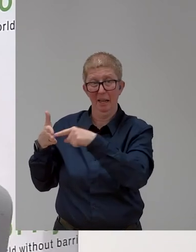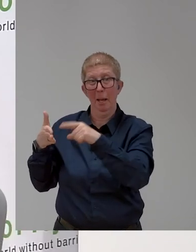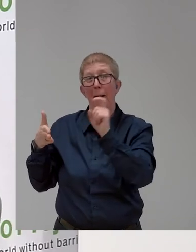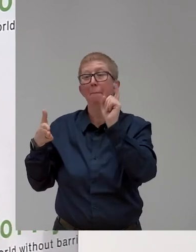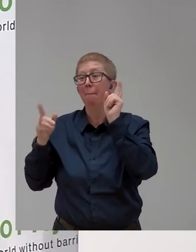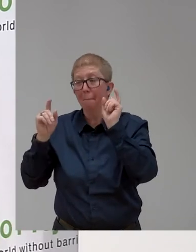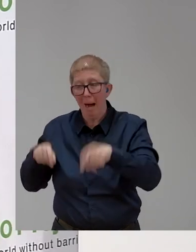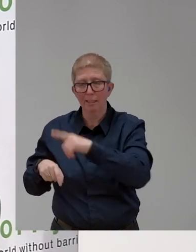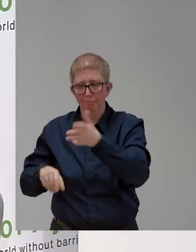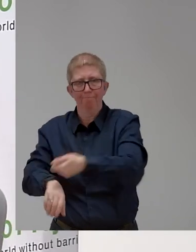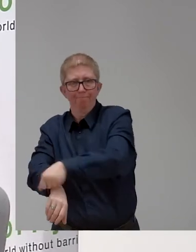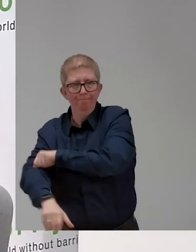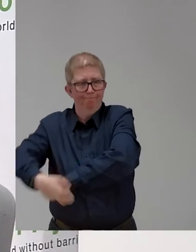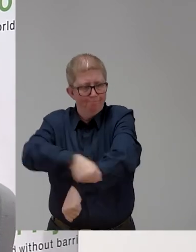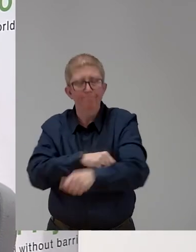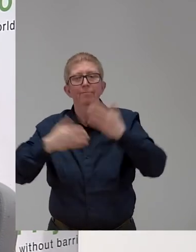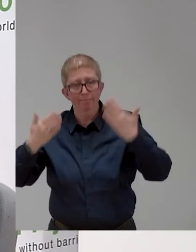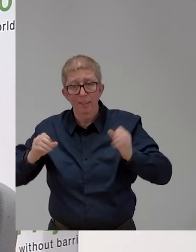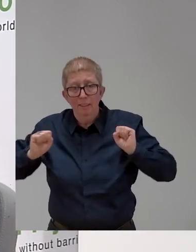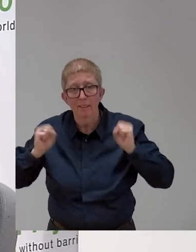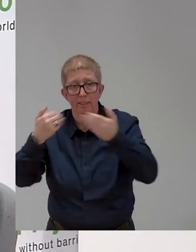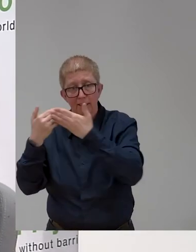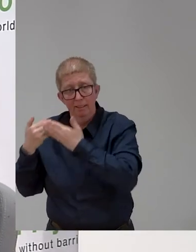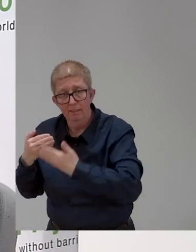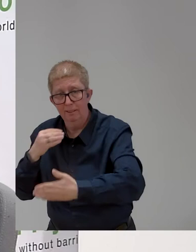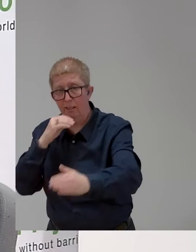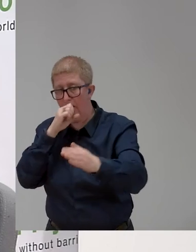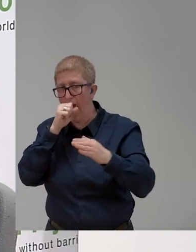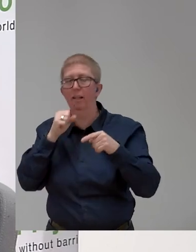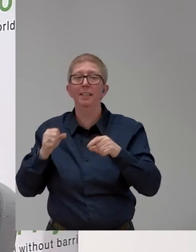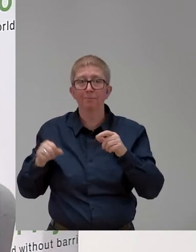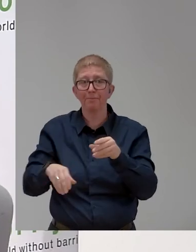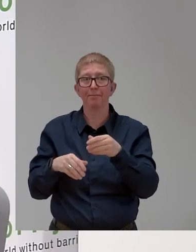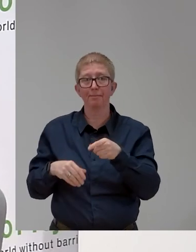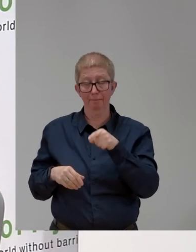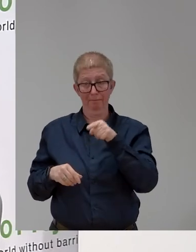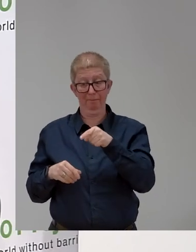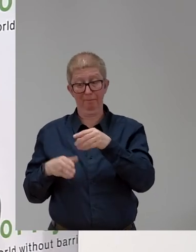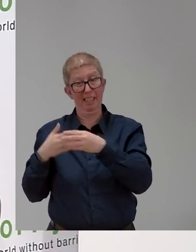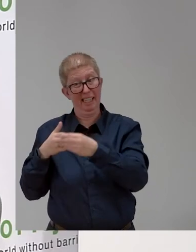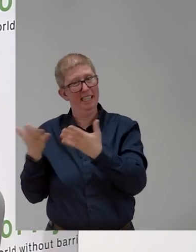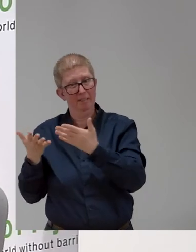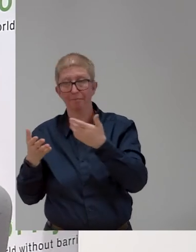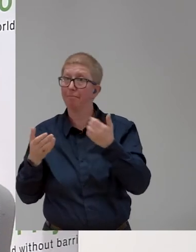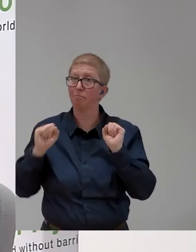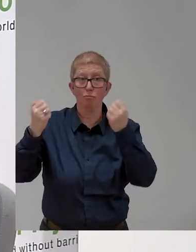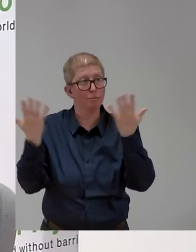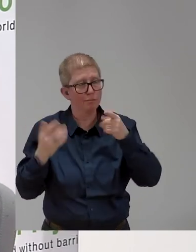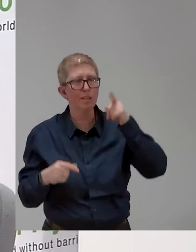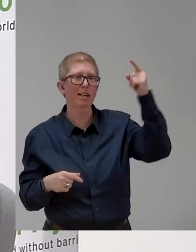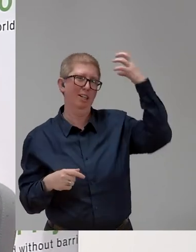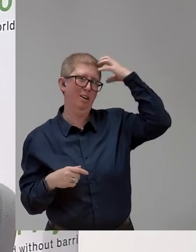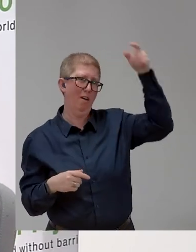leaders, I mean, for example, governments. They can, as we have seen, change the policies,